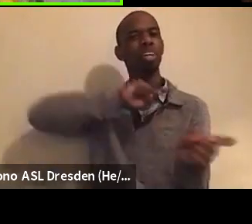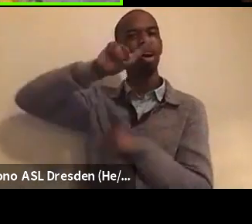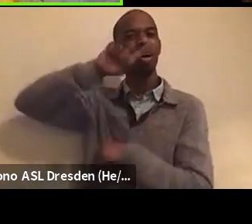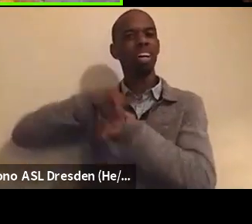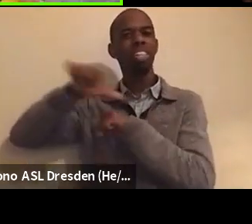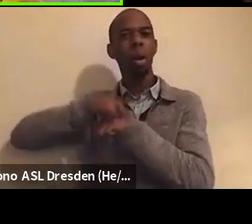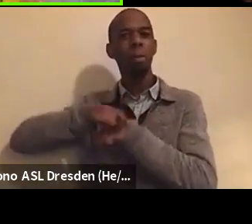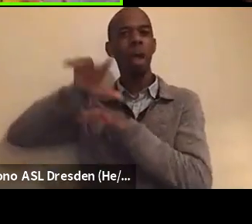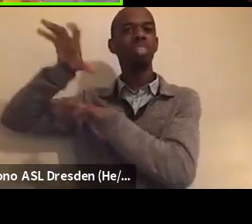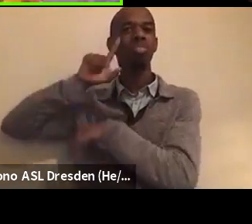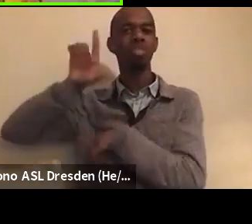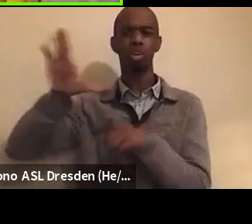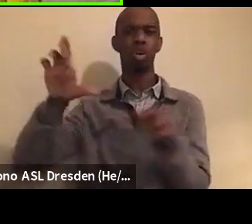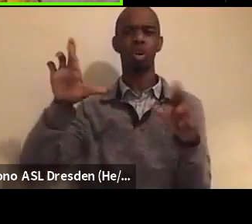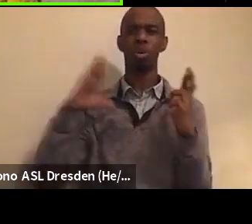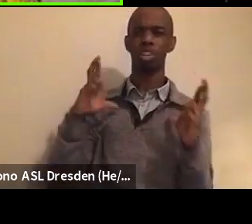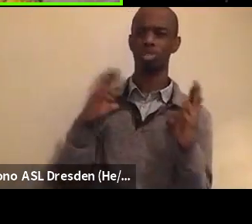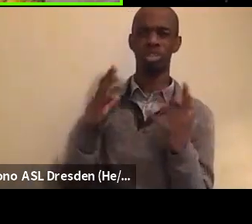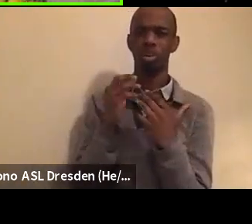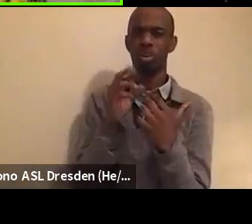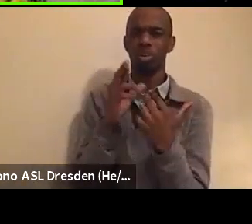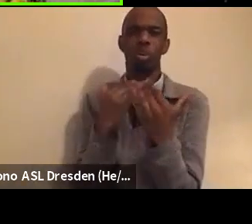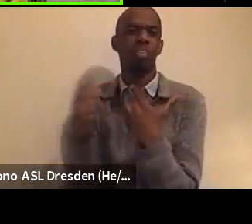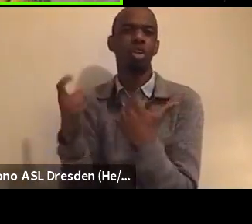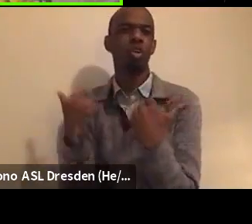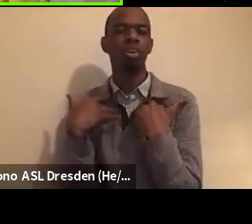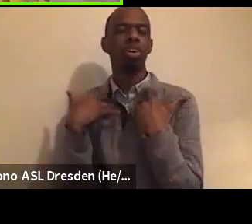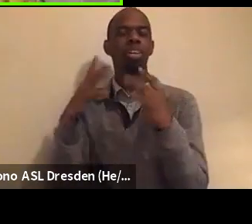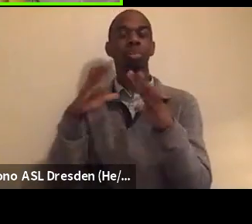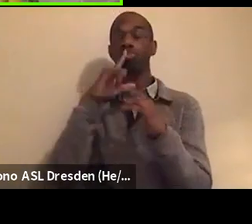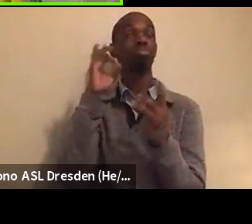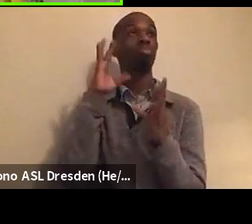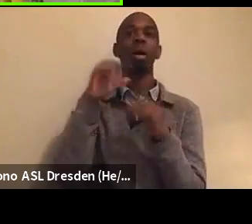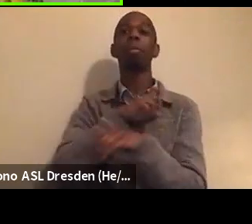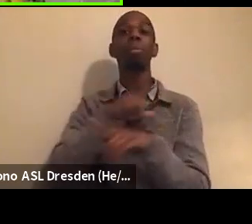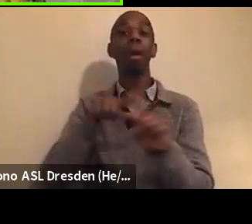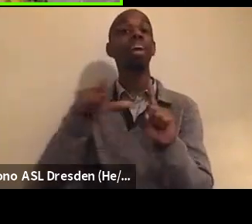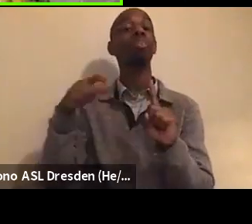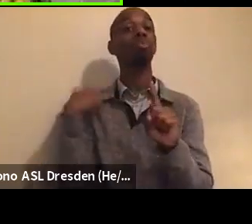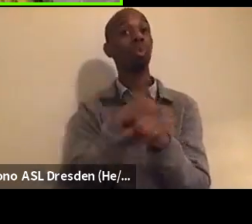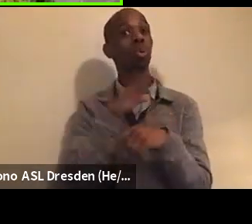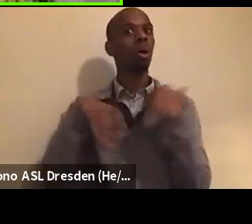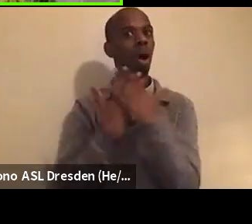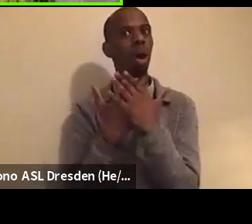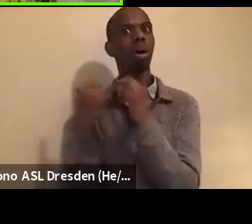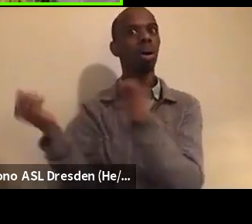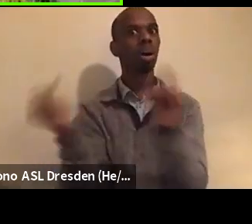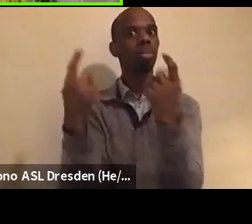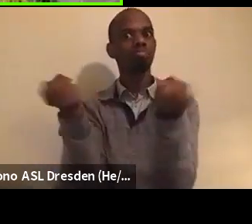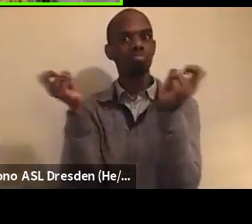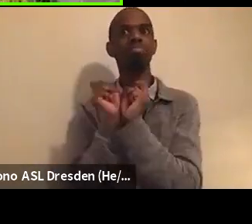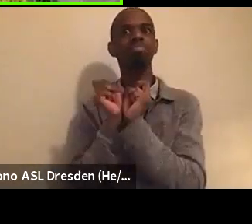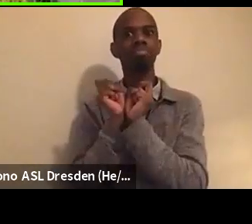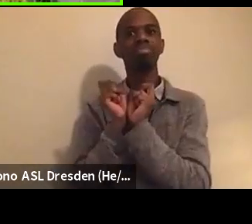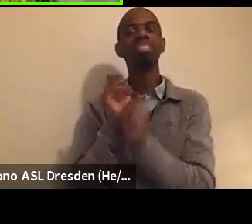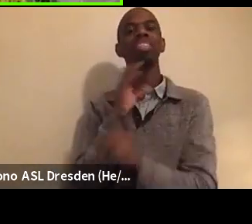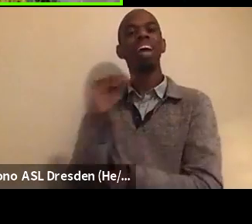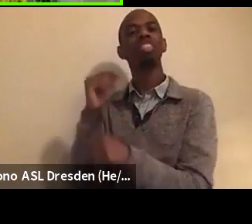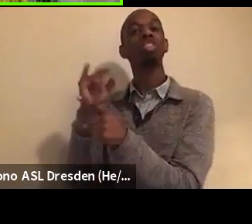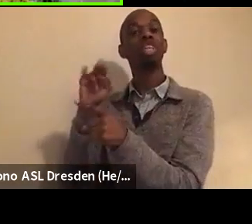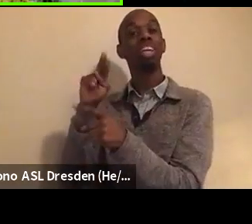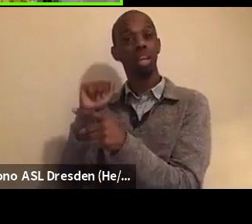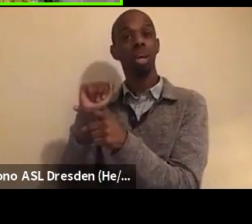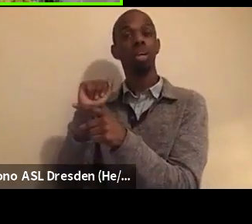right? But people are going and you're going and we're sitting around the table. Gina Clayton Johnson is brilliant.